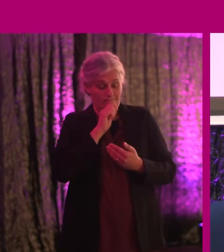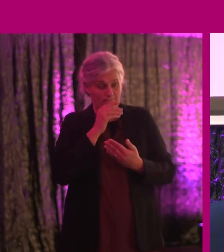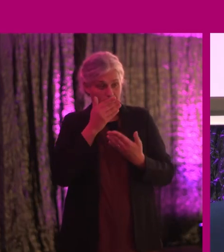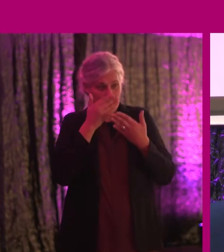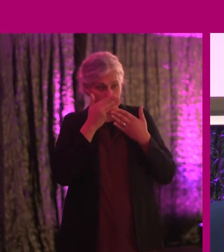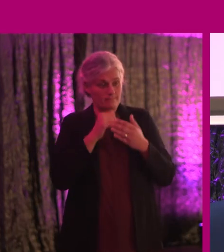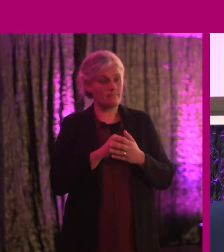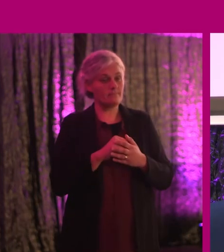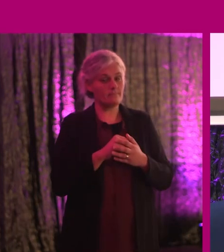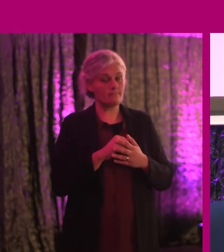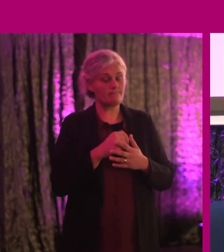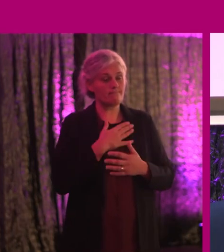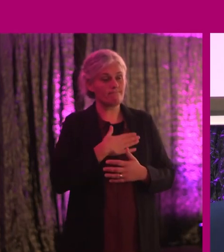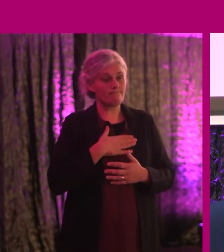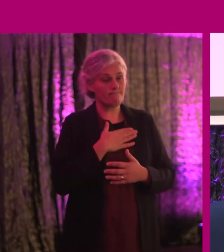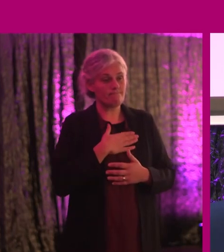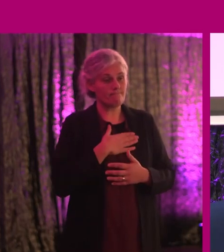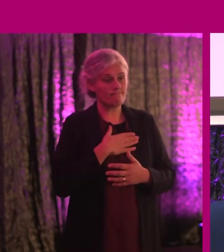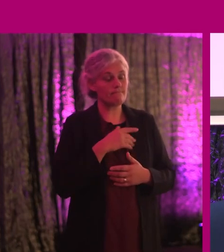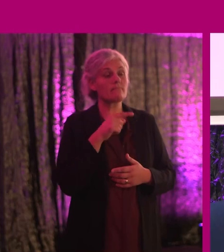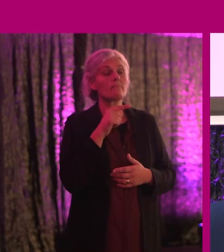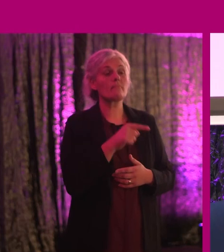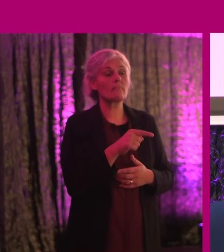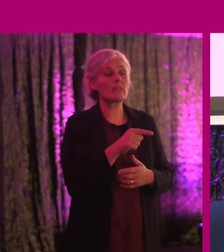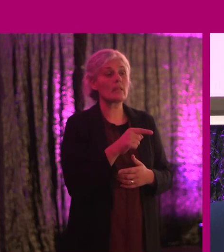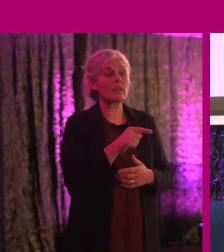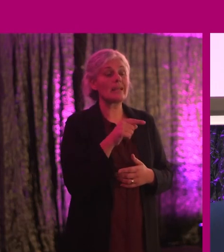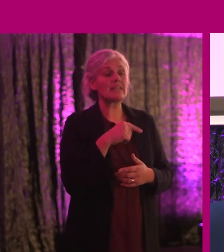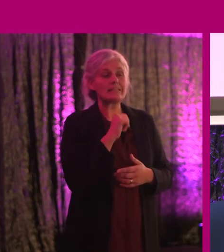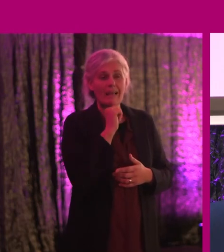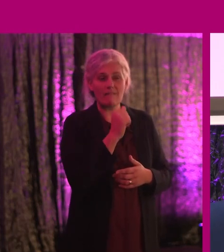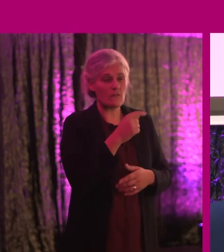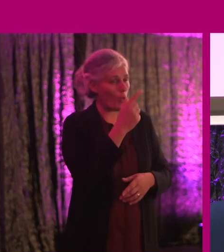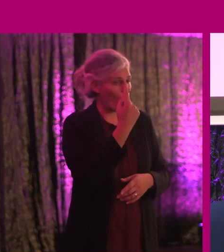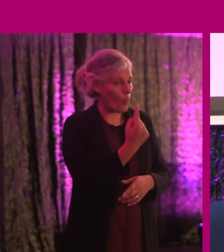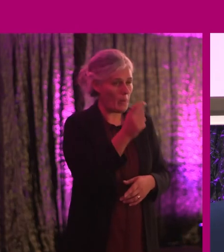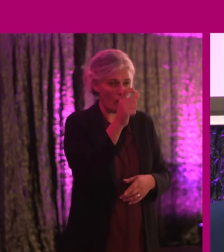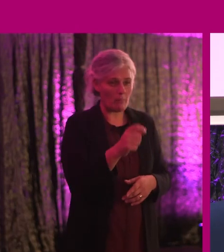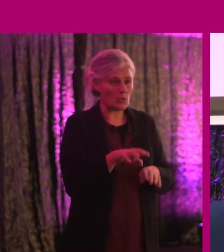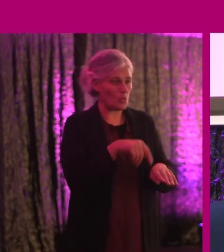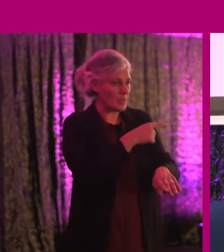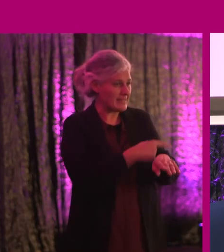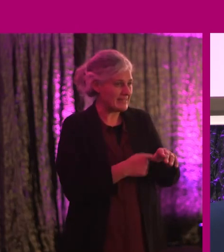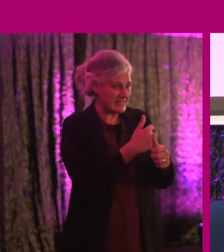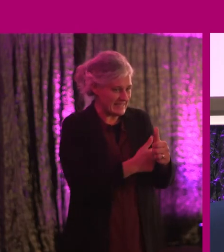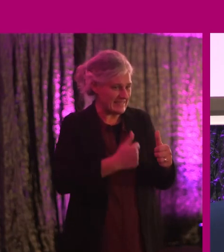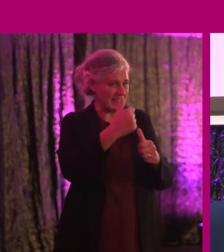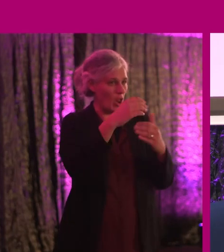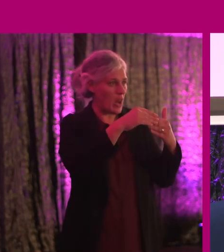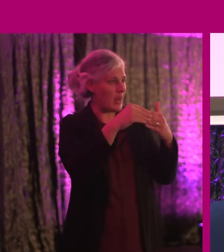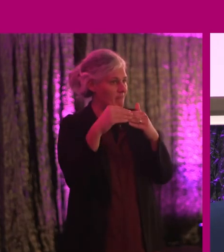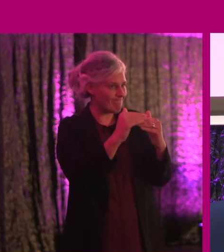In the FTSE 100, there is no person with a disability in a senior leadership